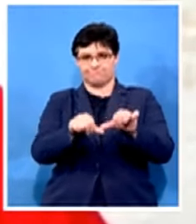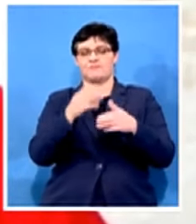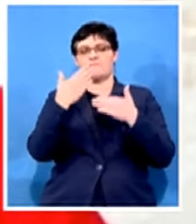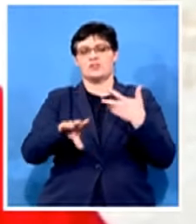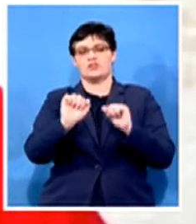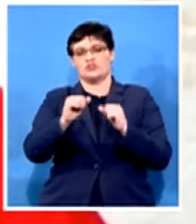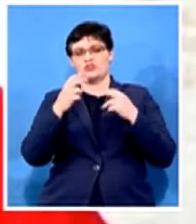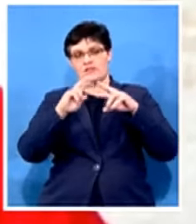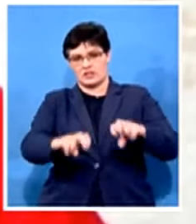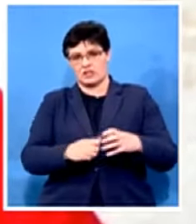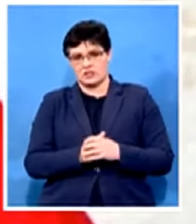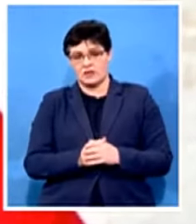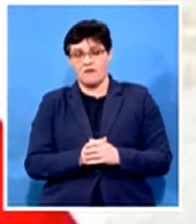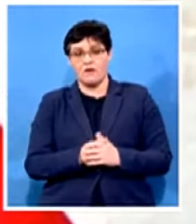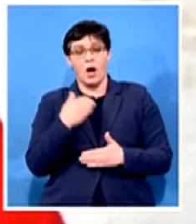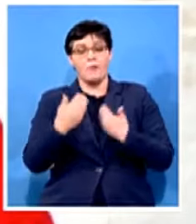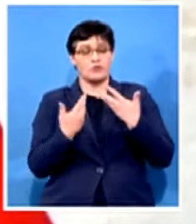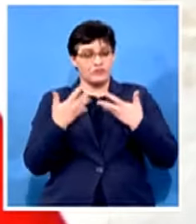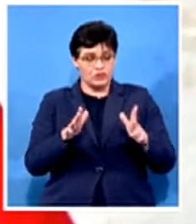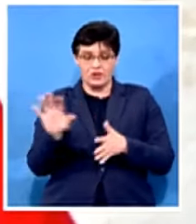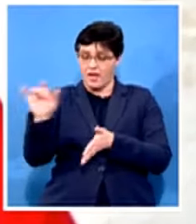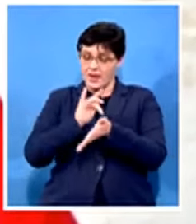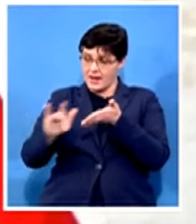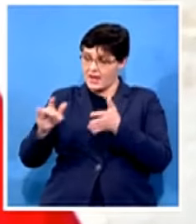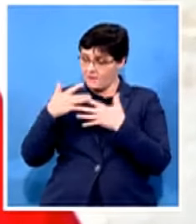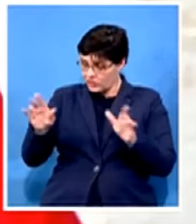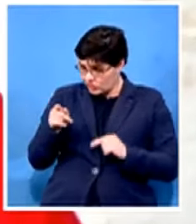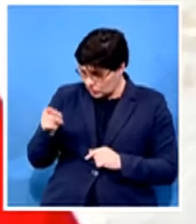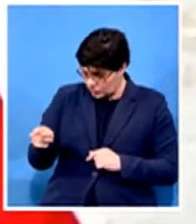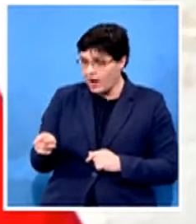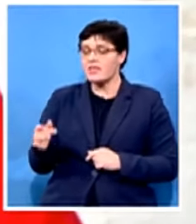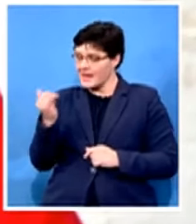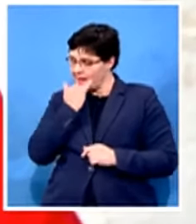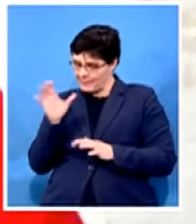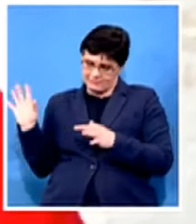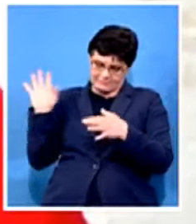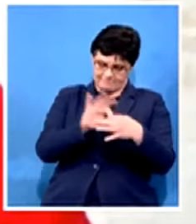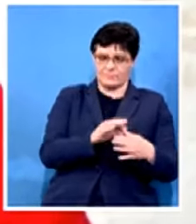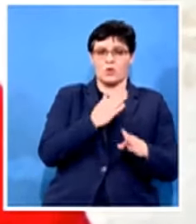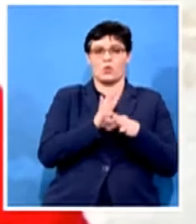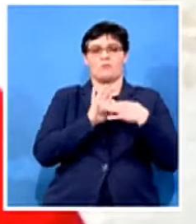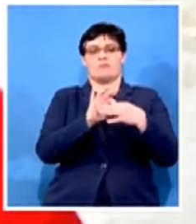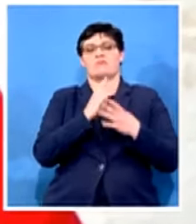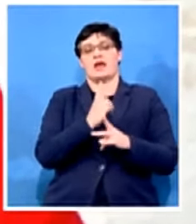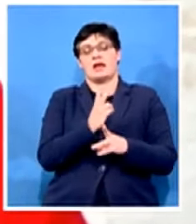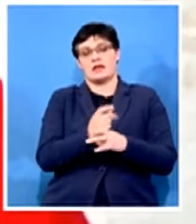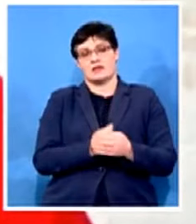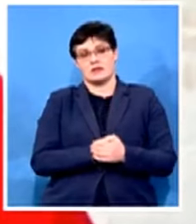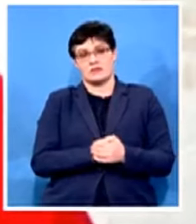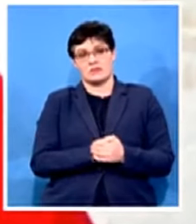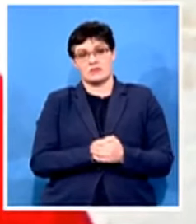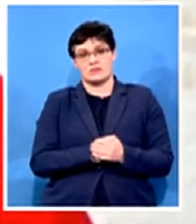his name is cleared as well we will clearly work with him we must indicate that this view is also informed